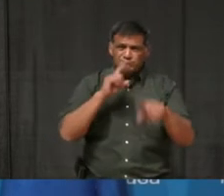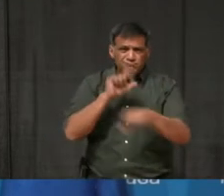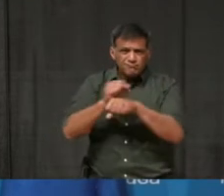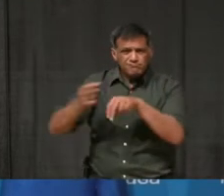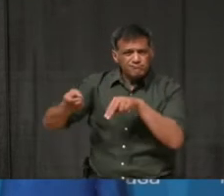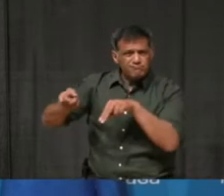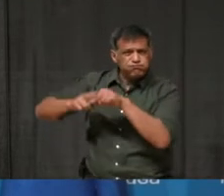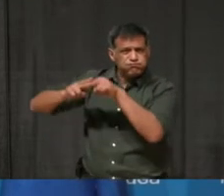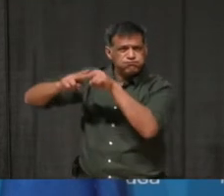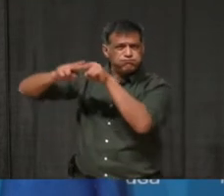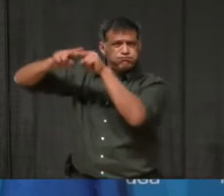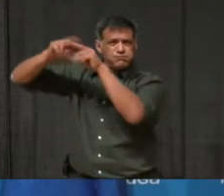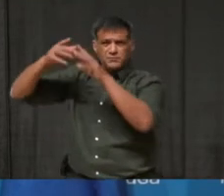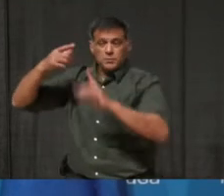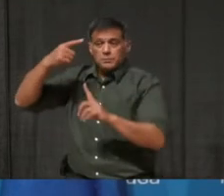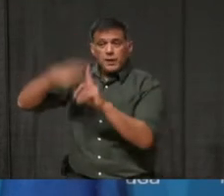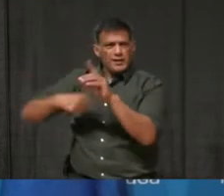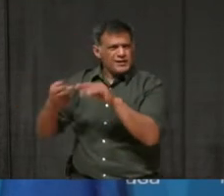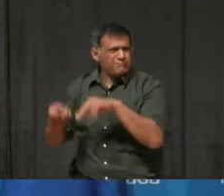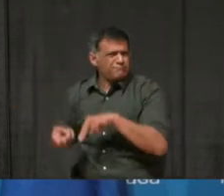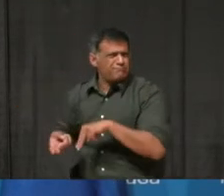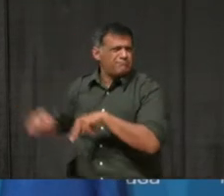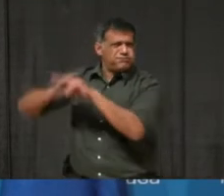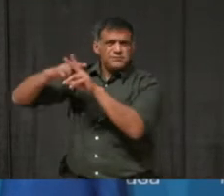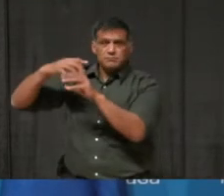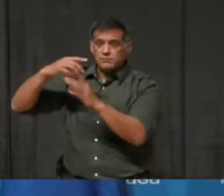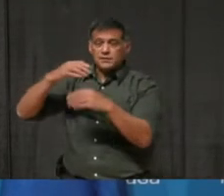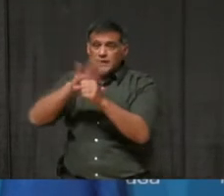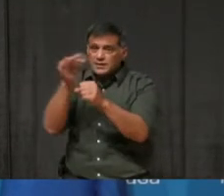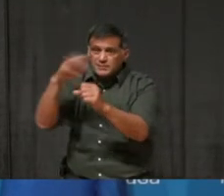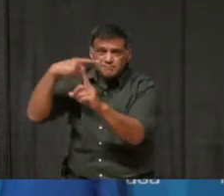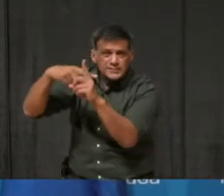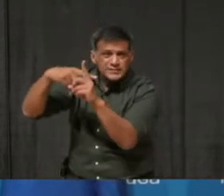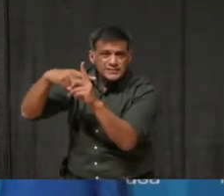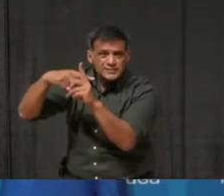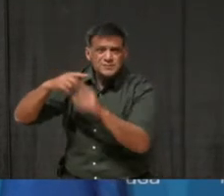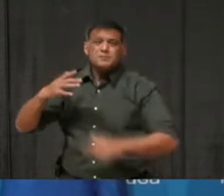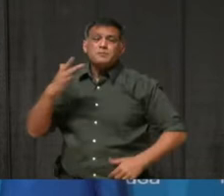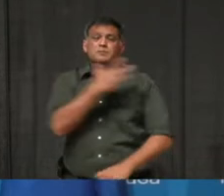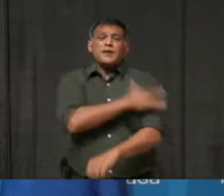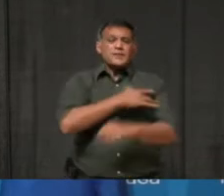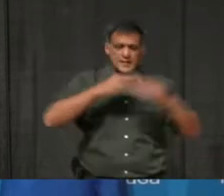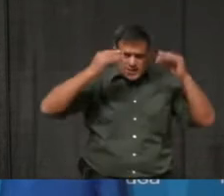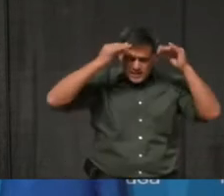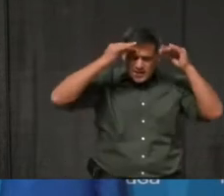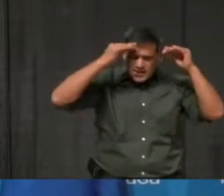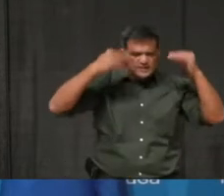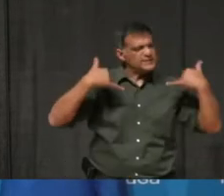over the last month. The province's decision was made in an effort to avoid school closures,